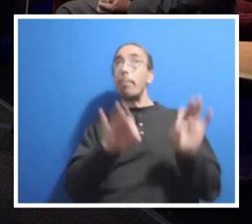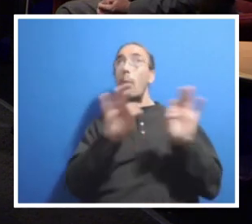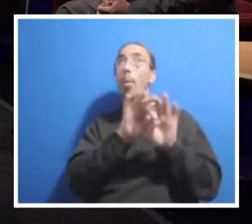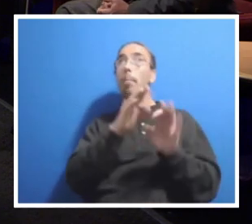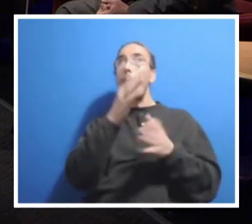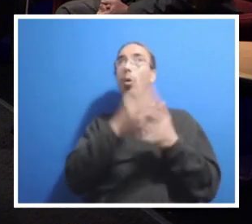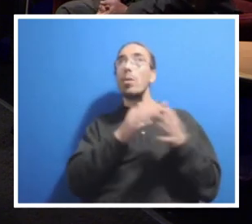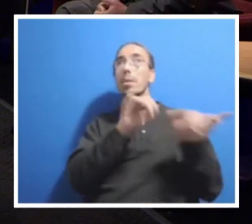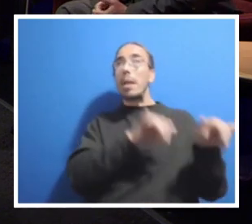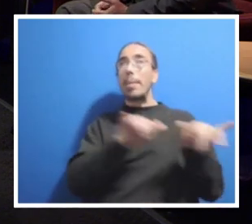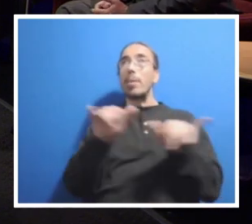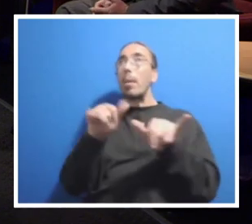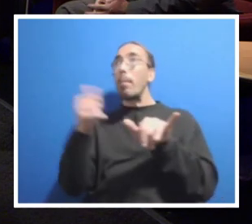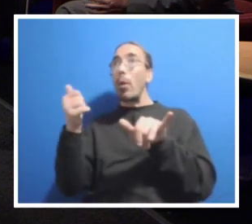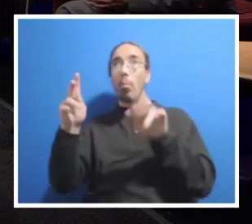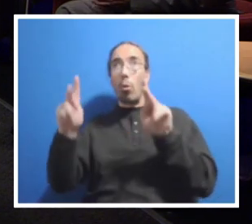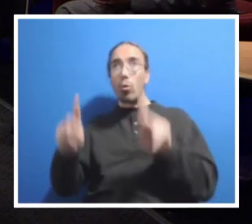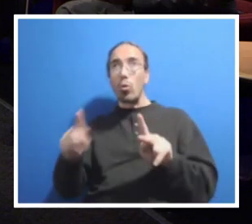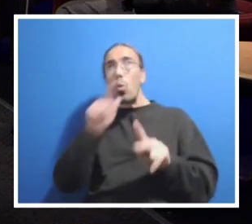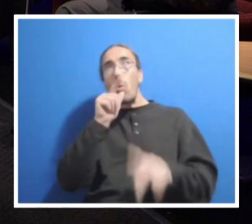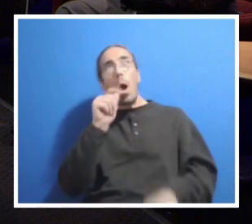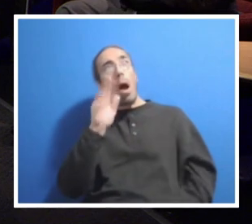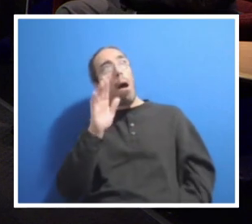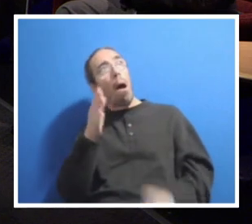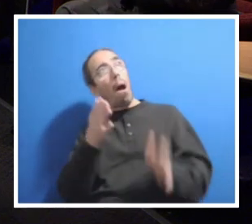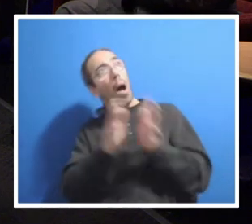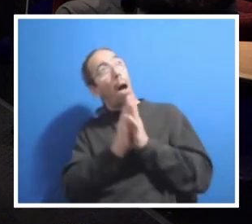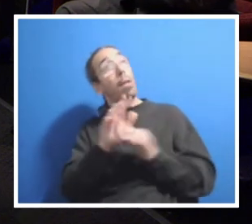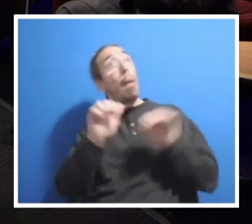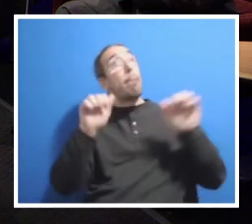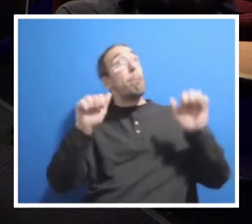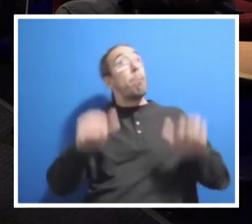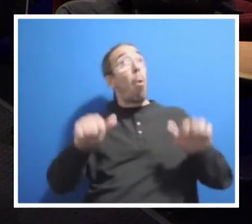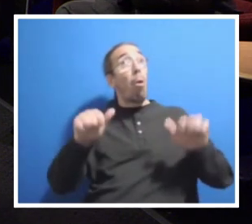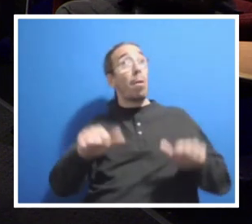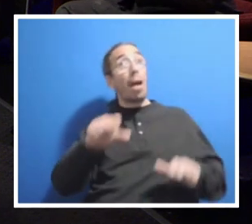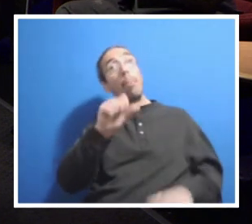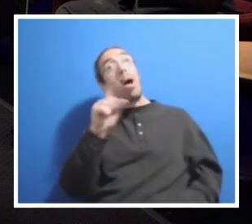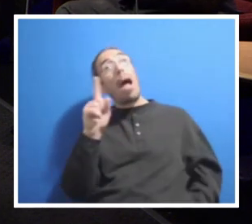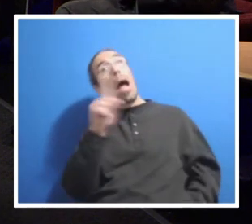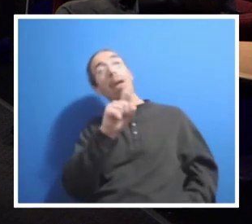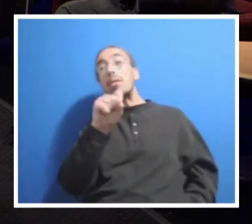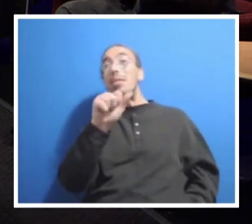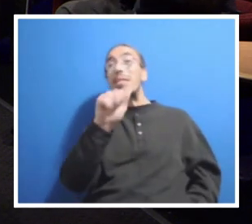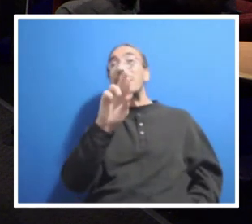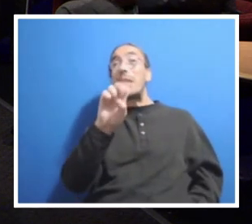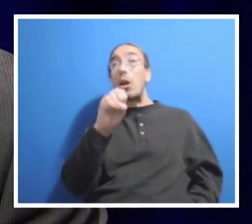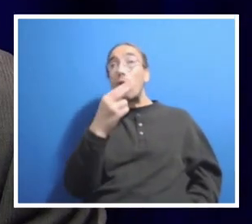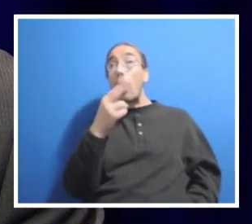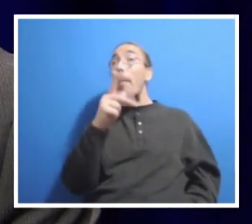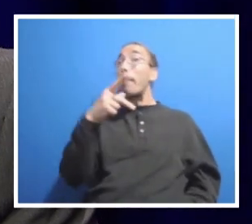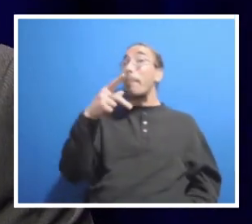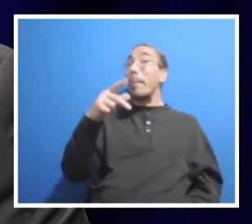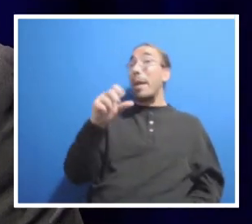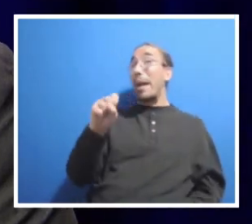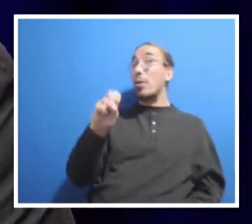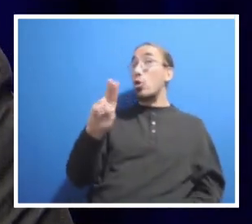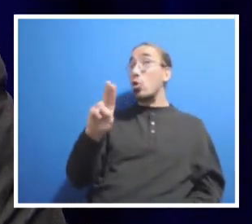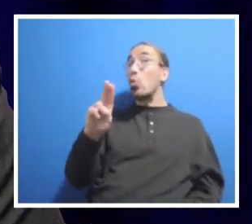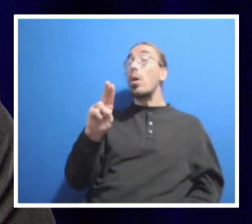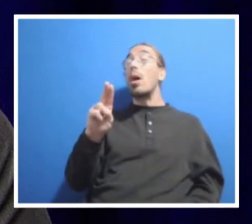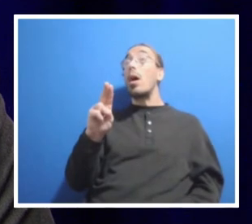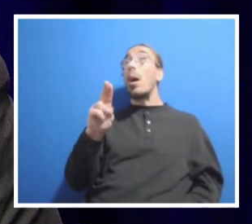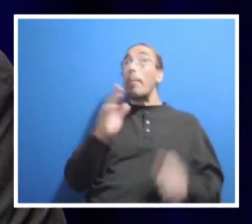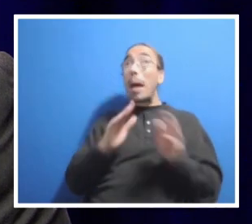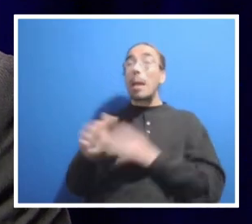this question. And so they're asking, is it possible, Sarah, this might be a good one for you, is Penn State planning on privatizing any of its